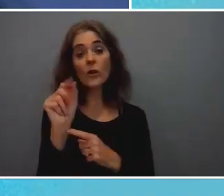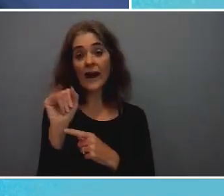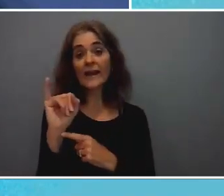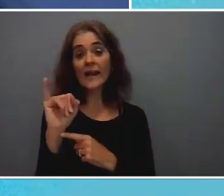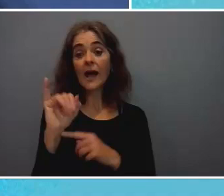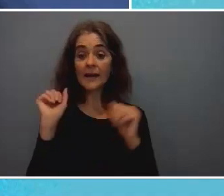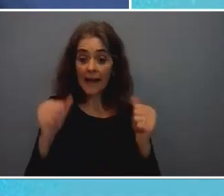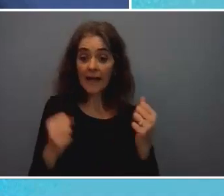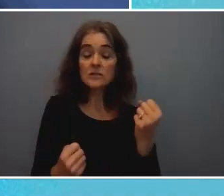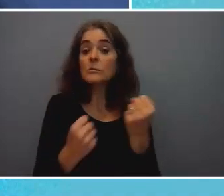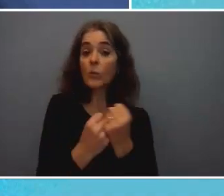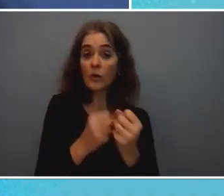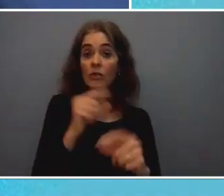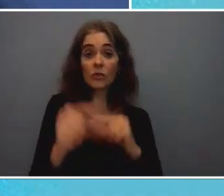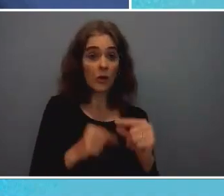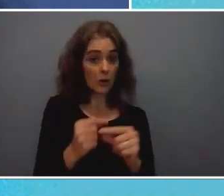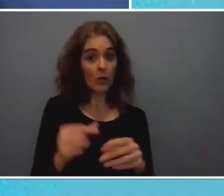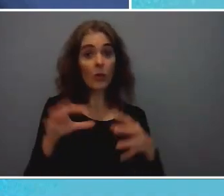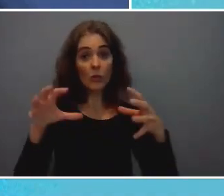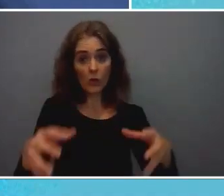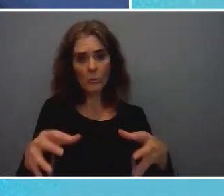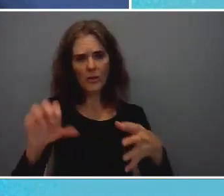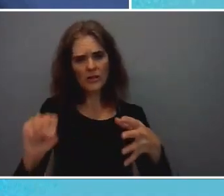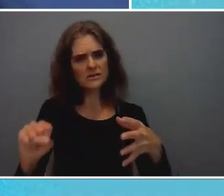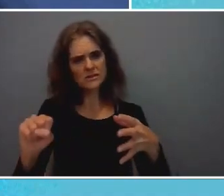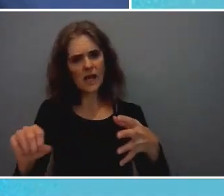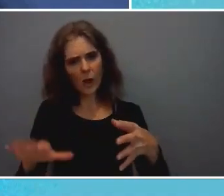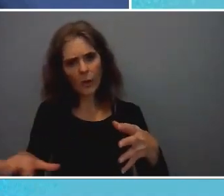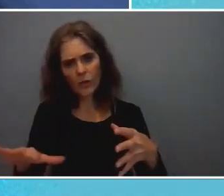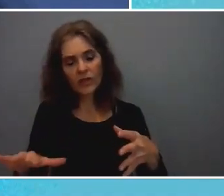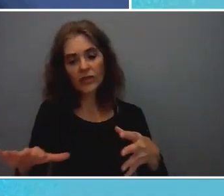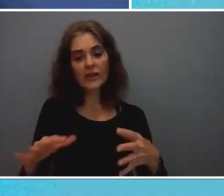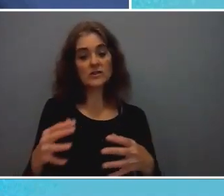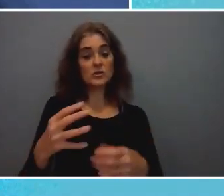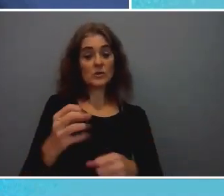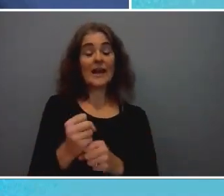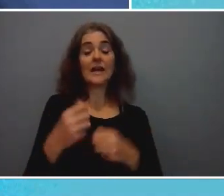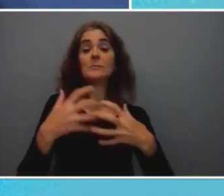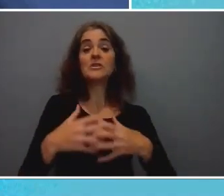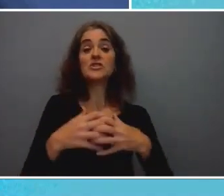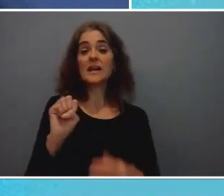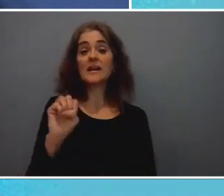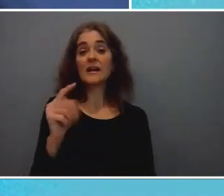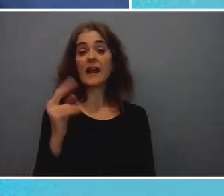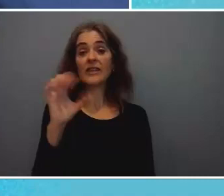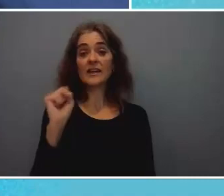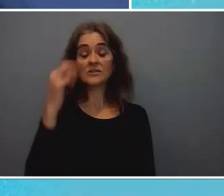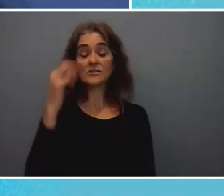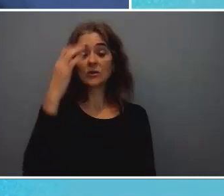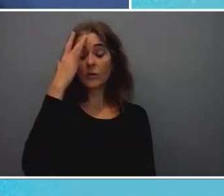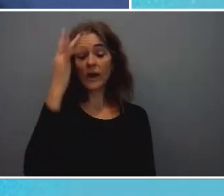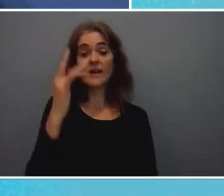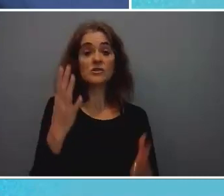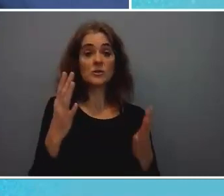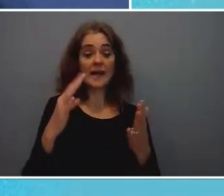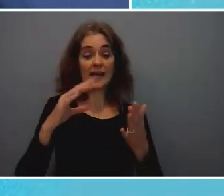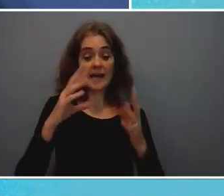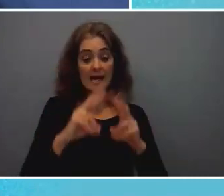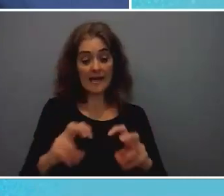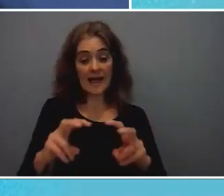and to get machine ethics to start by doing the important ethical analysis that has yet to begin